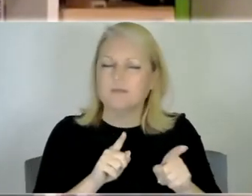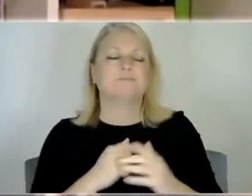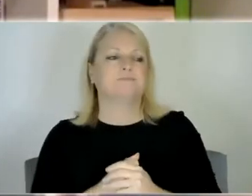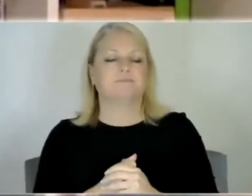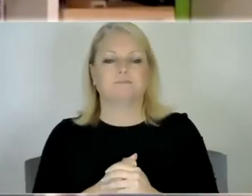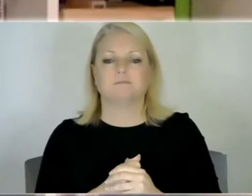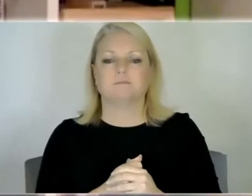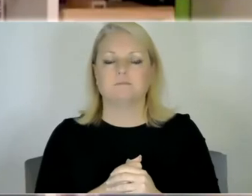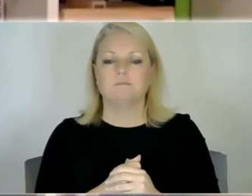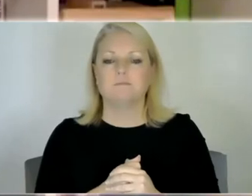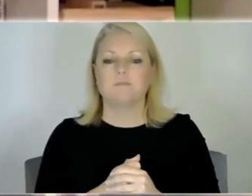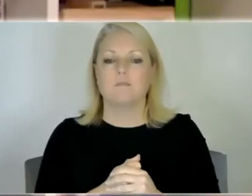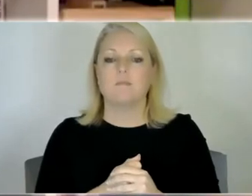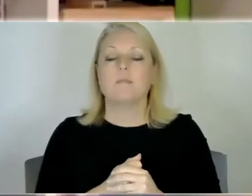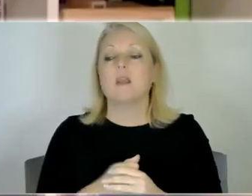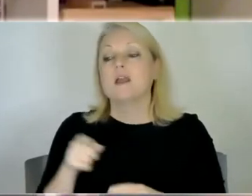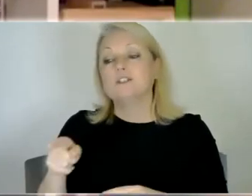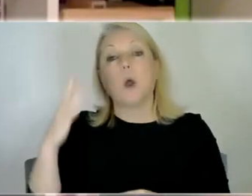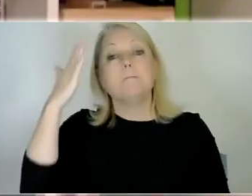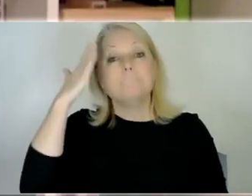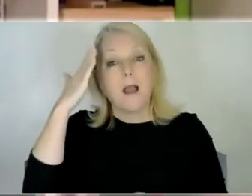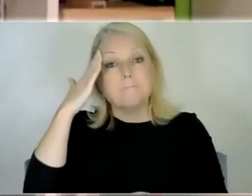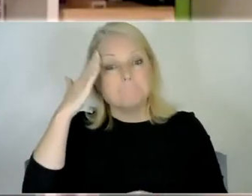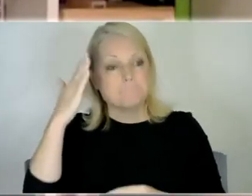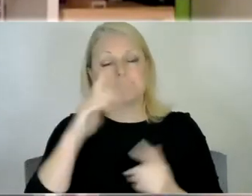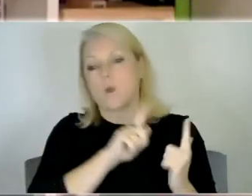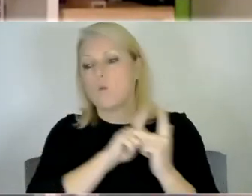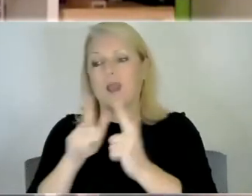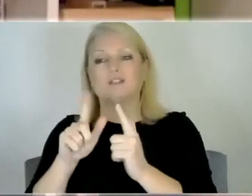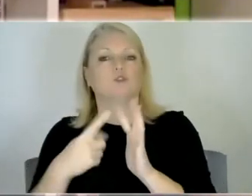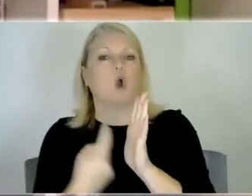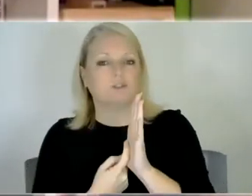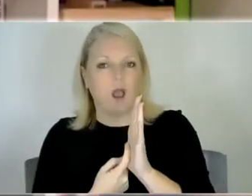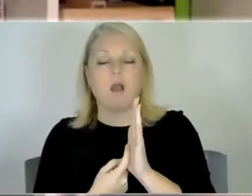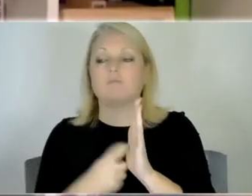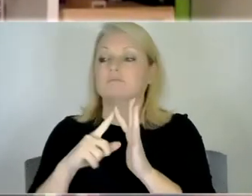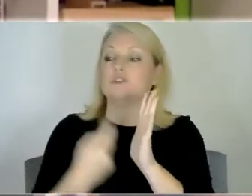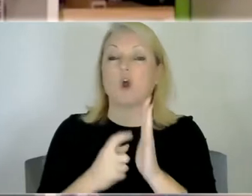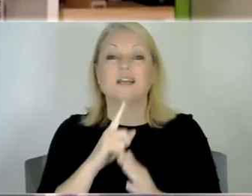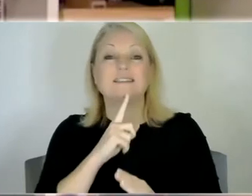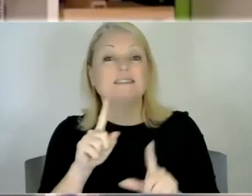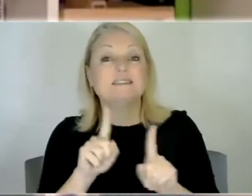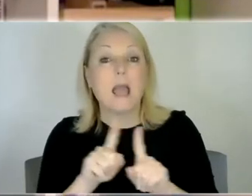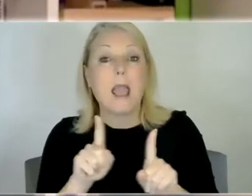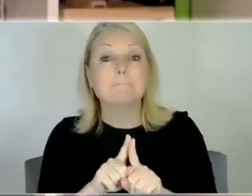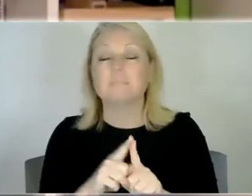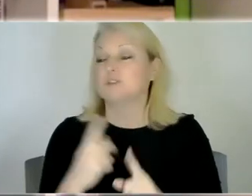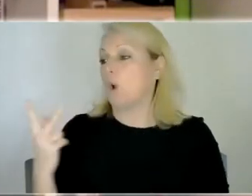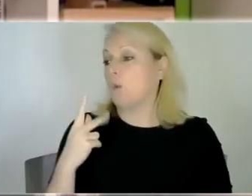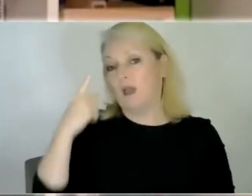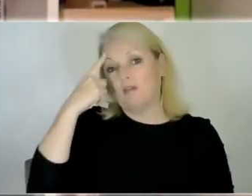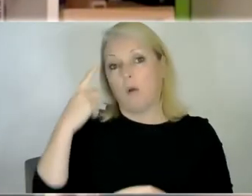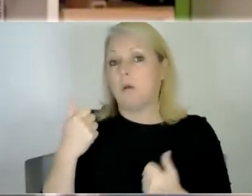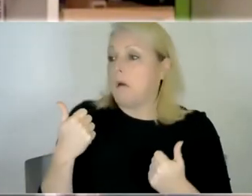so she went to see the doctor the doctor pretty much said the same thing and you know that put our minds at ease a little bit